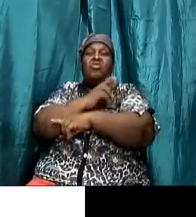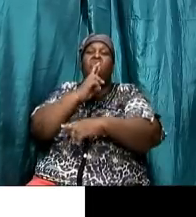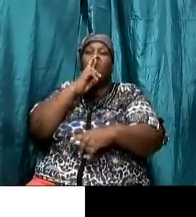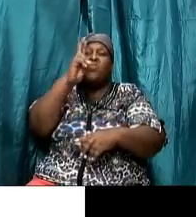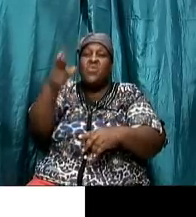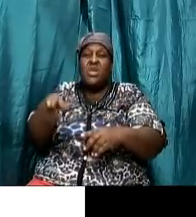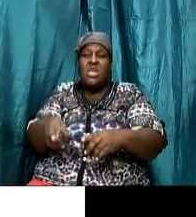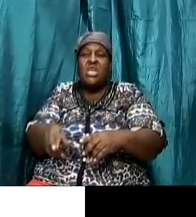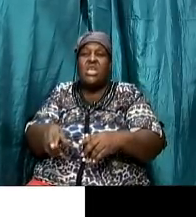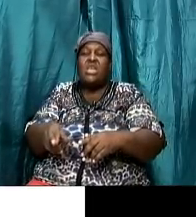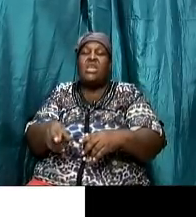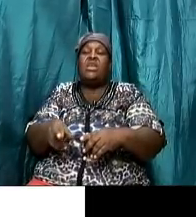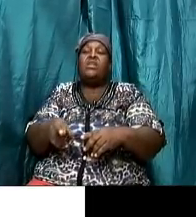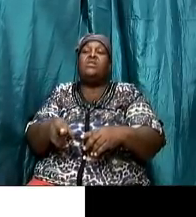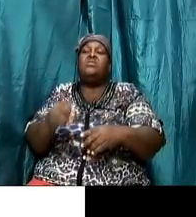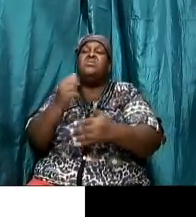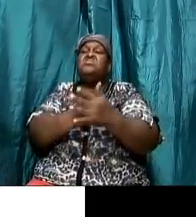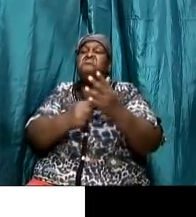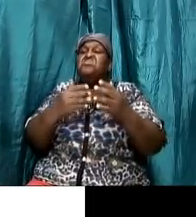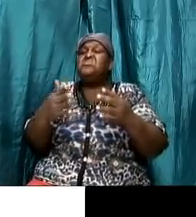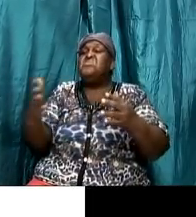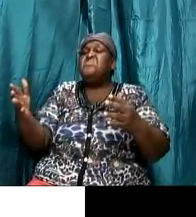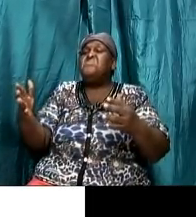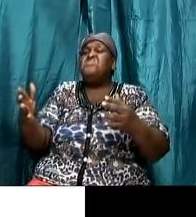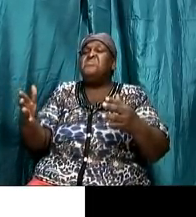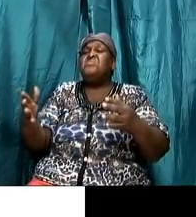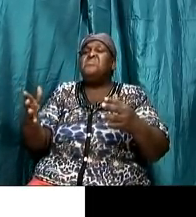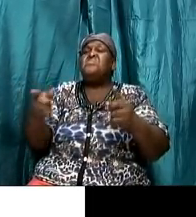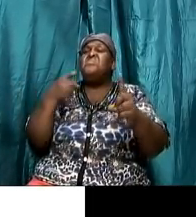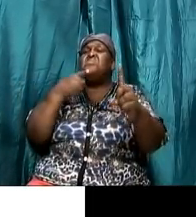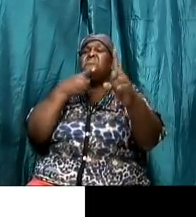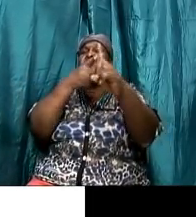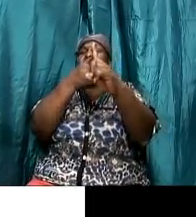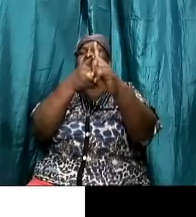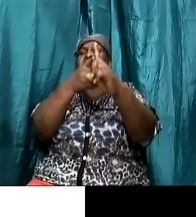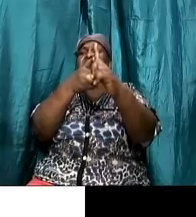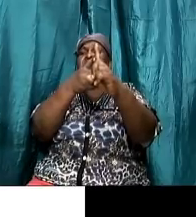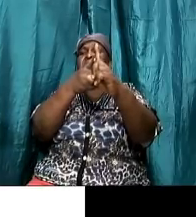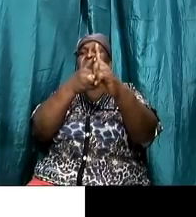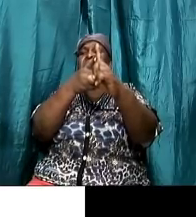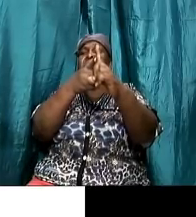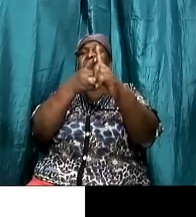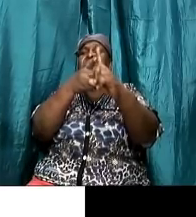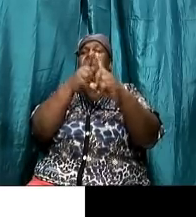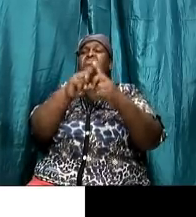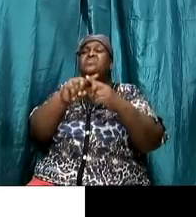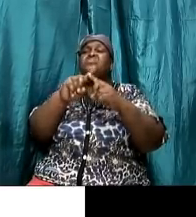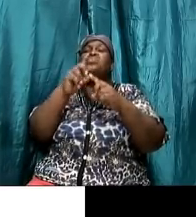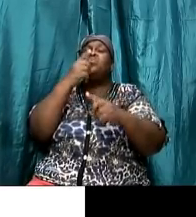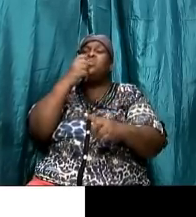something that would have pointed to who jesus is and we're going to look at that